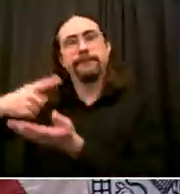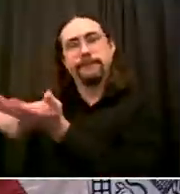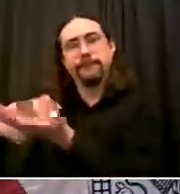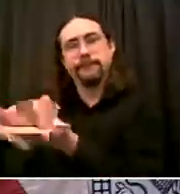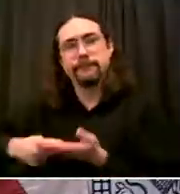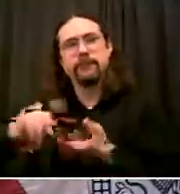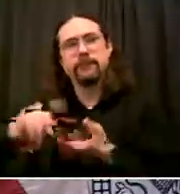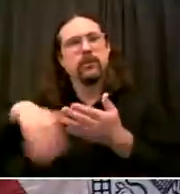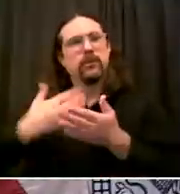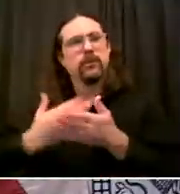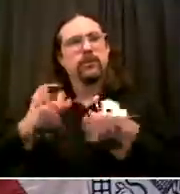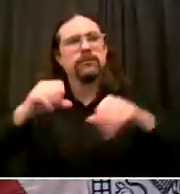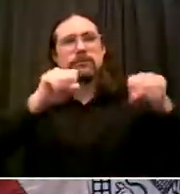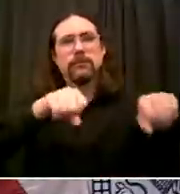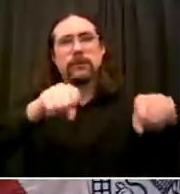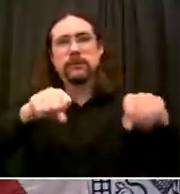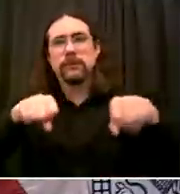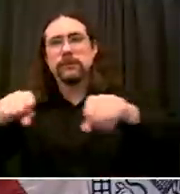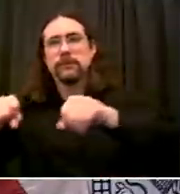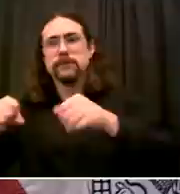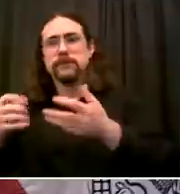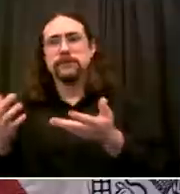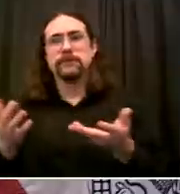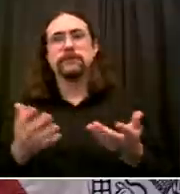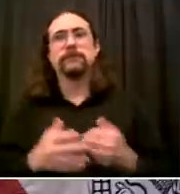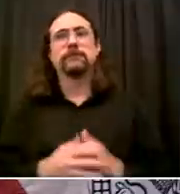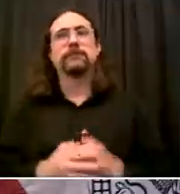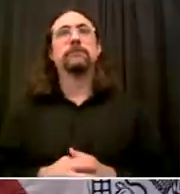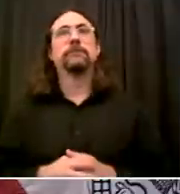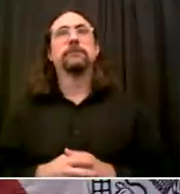happening with the disease If we continue to make progress